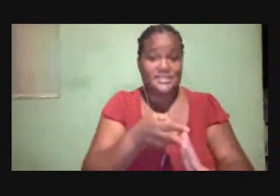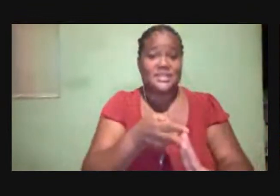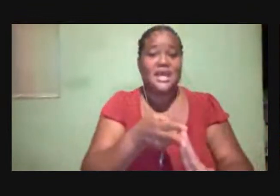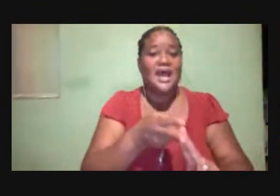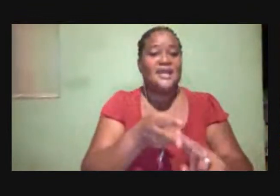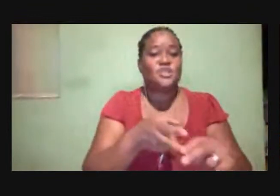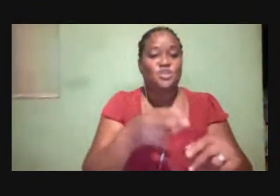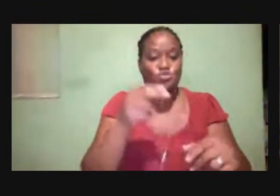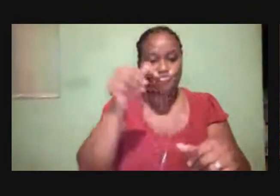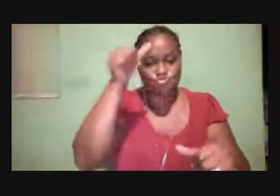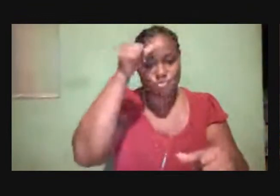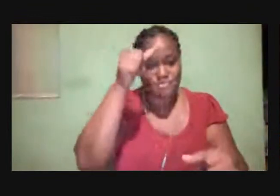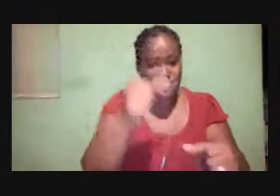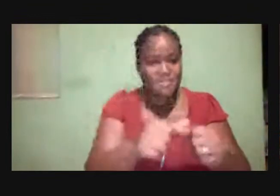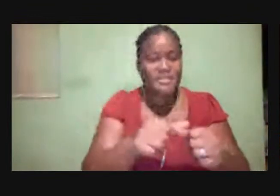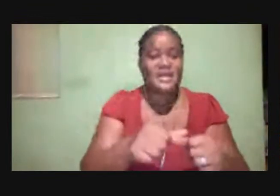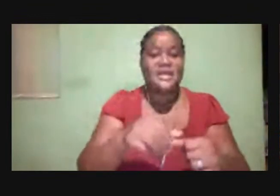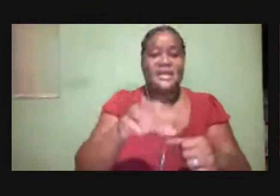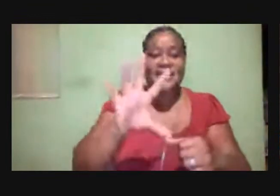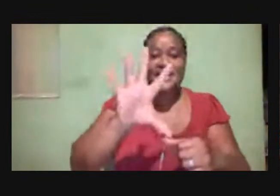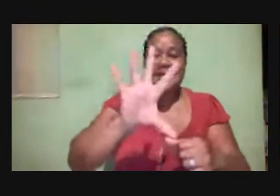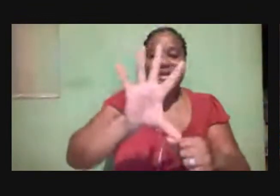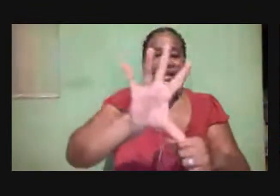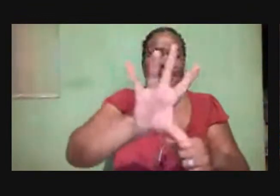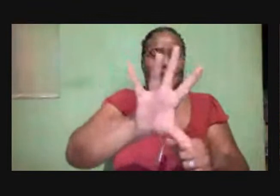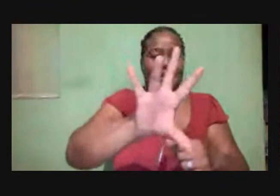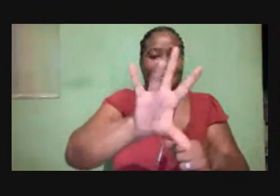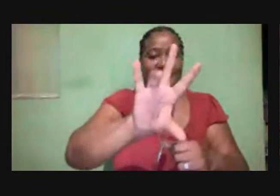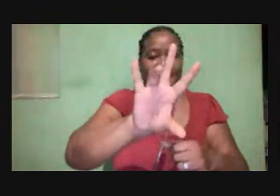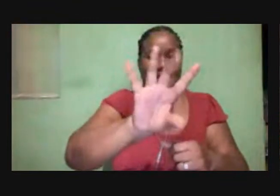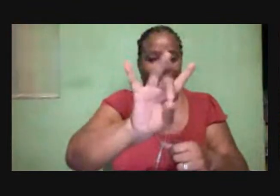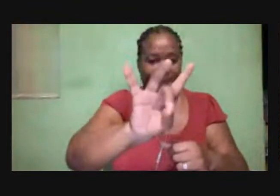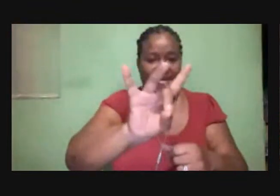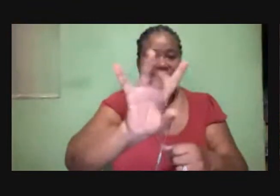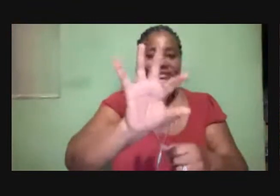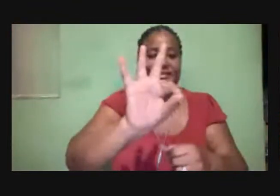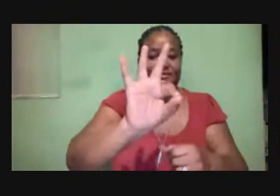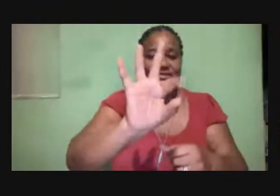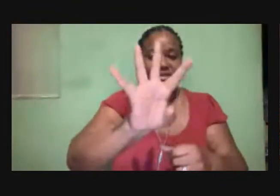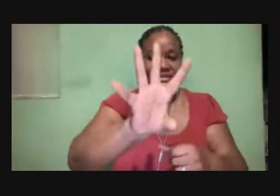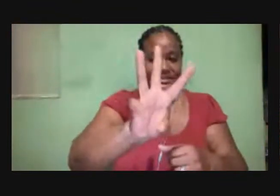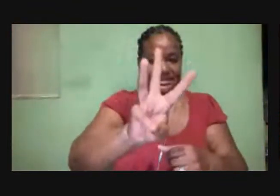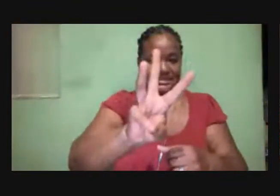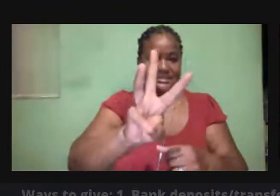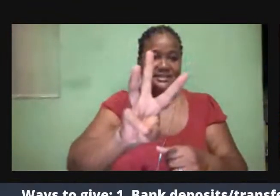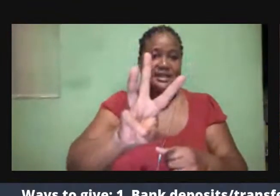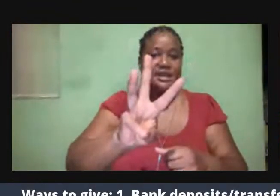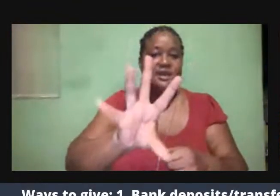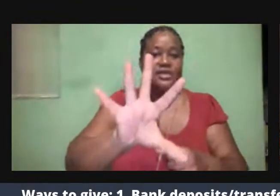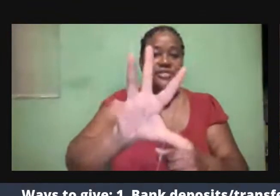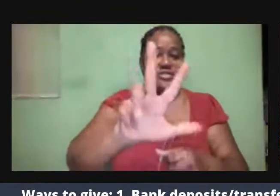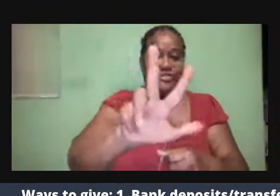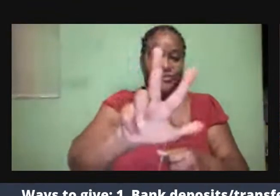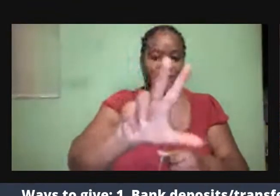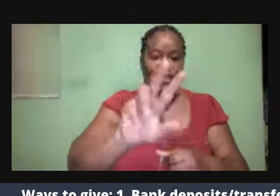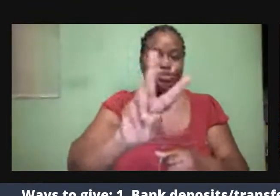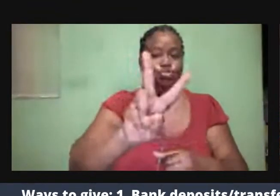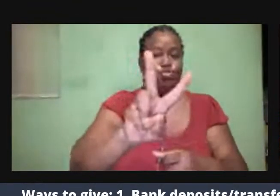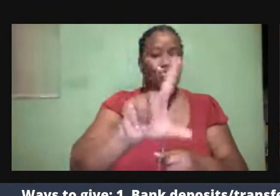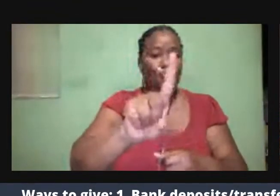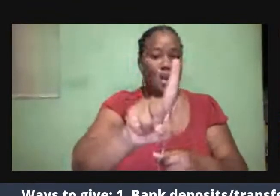you remember the Jamaican air code is 876. And the numbers are 321